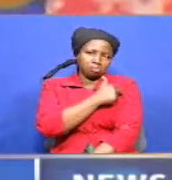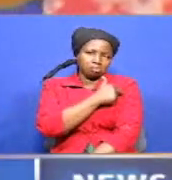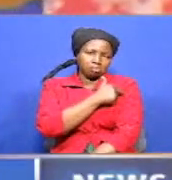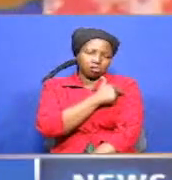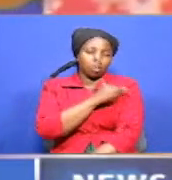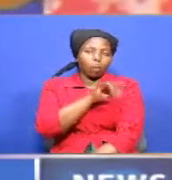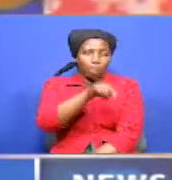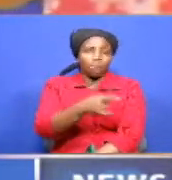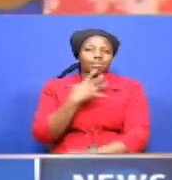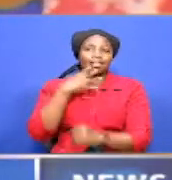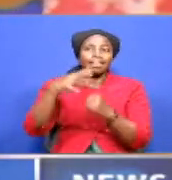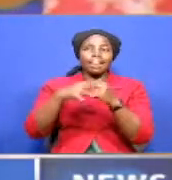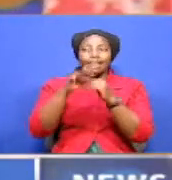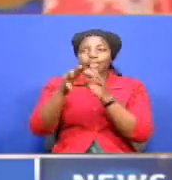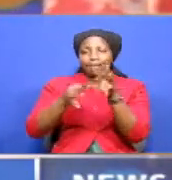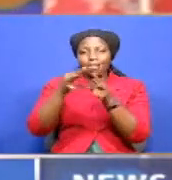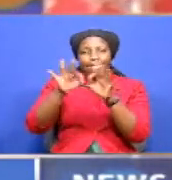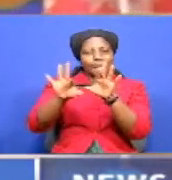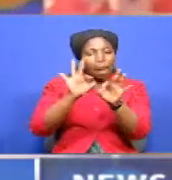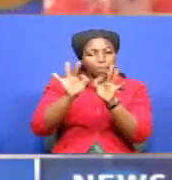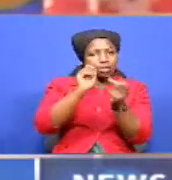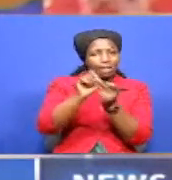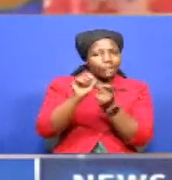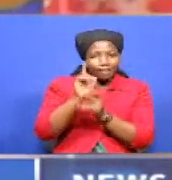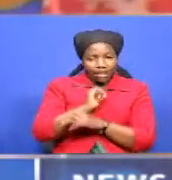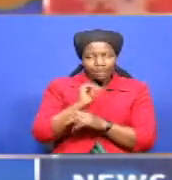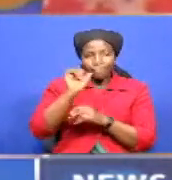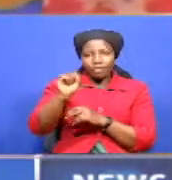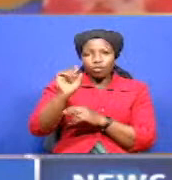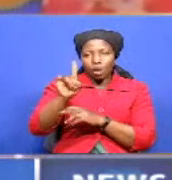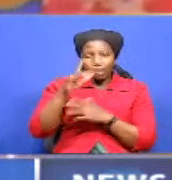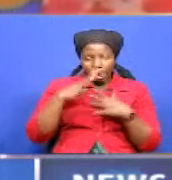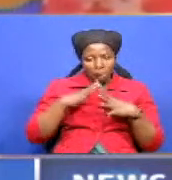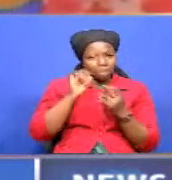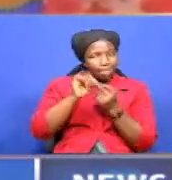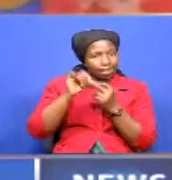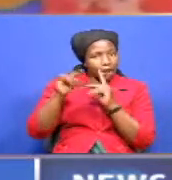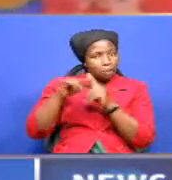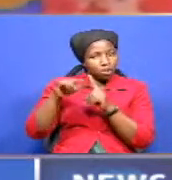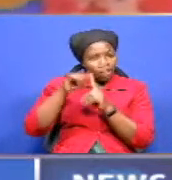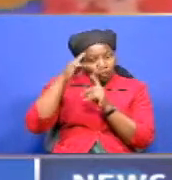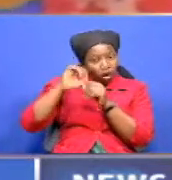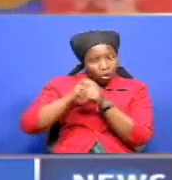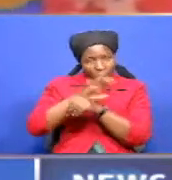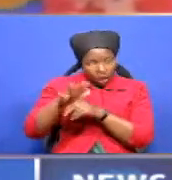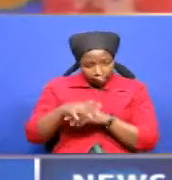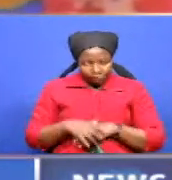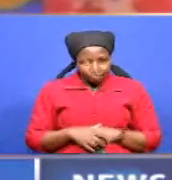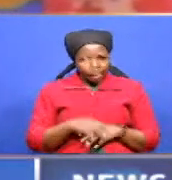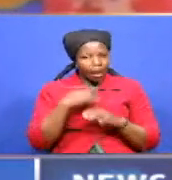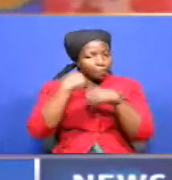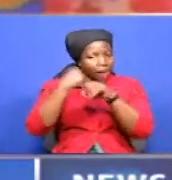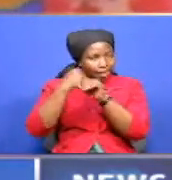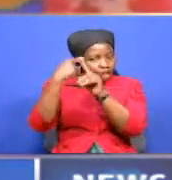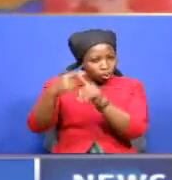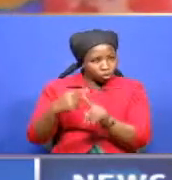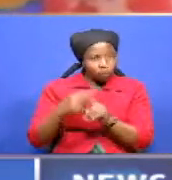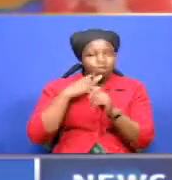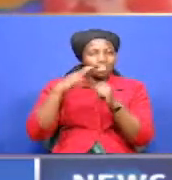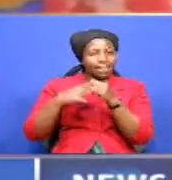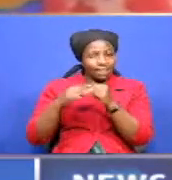1,933 samples tested, 51 people tested positive for COVID-19, bringing the total to